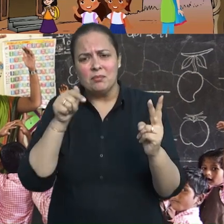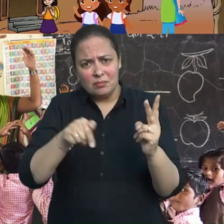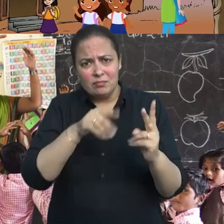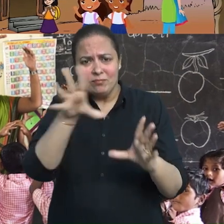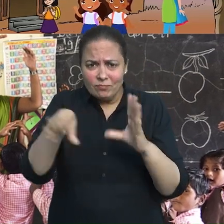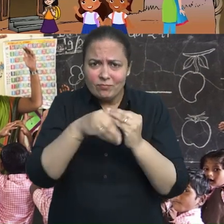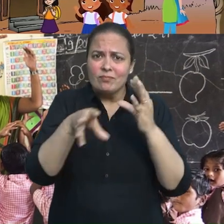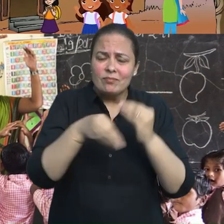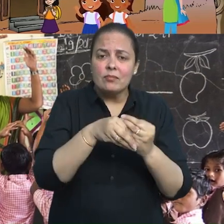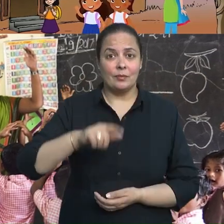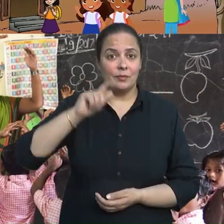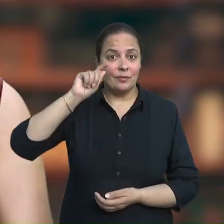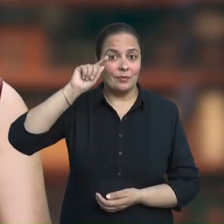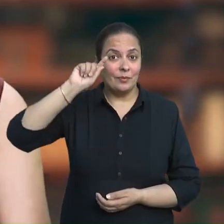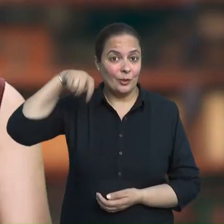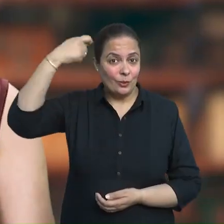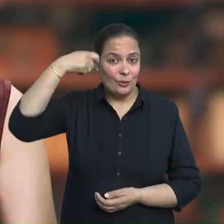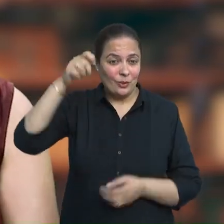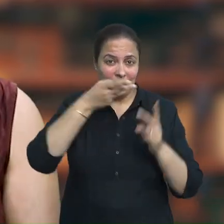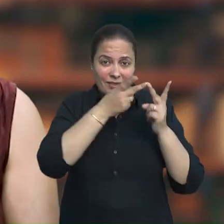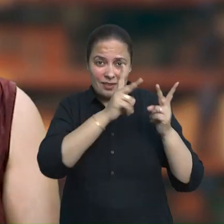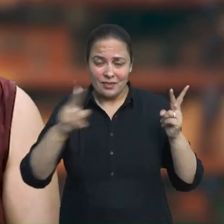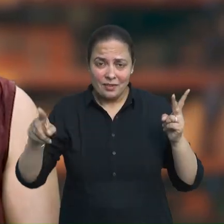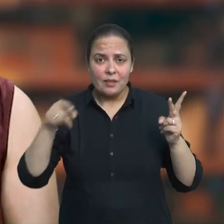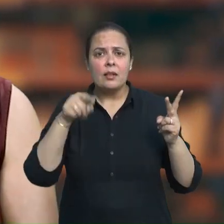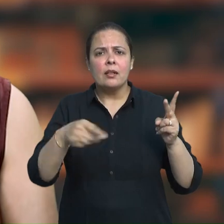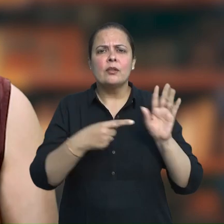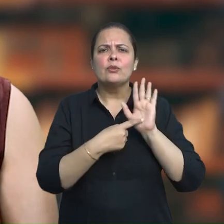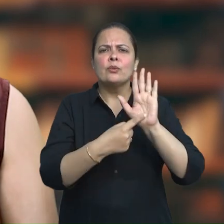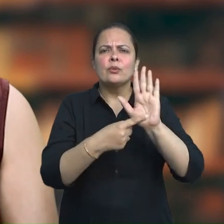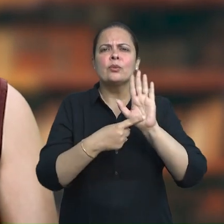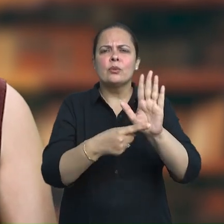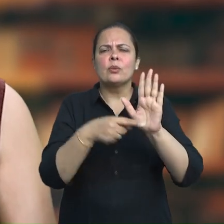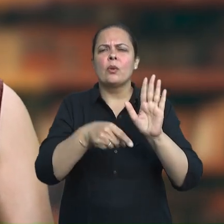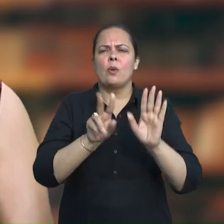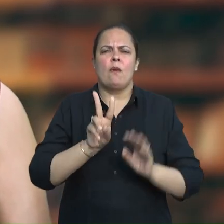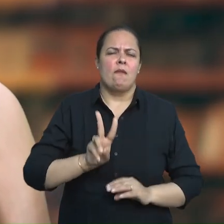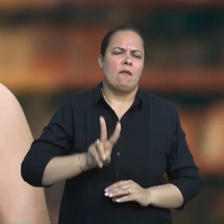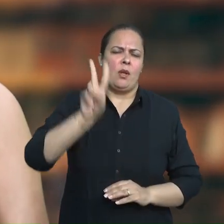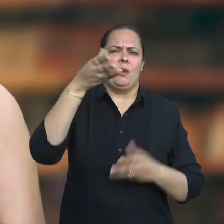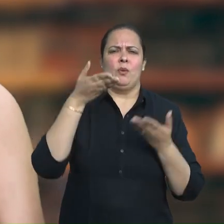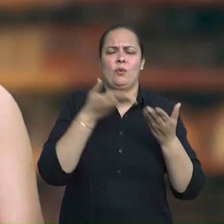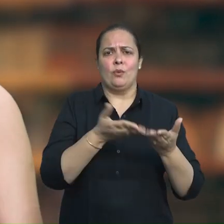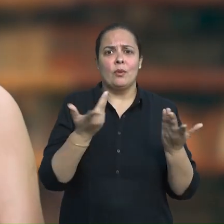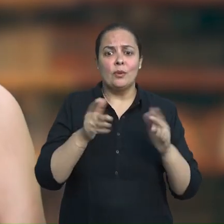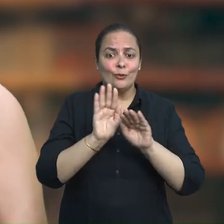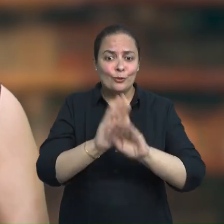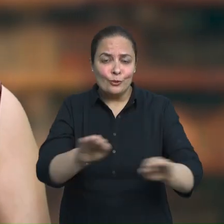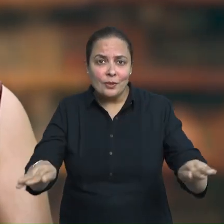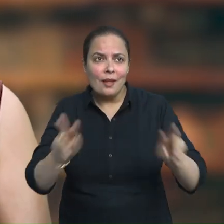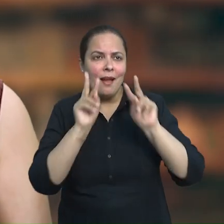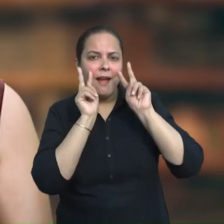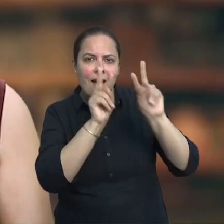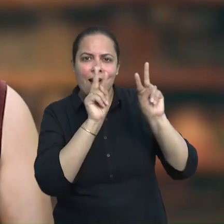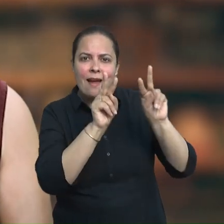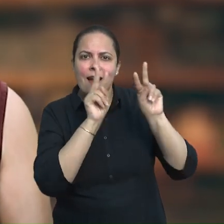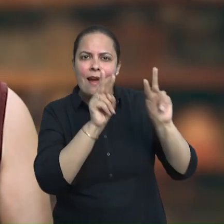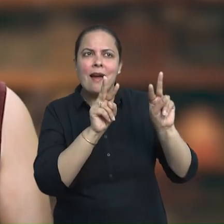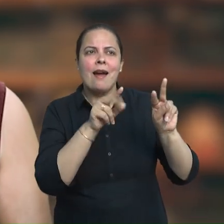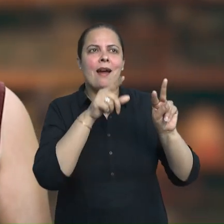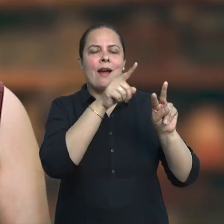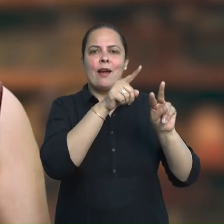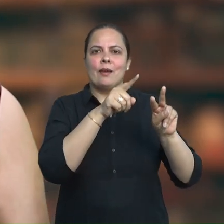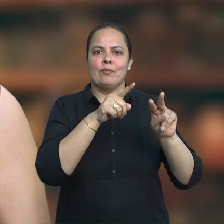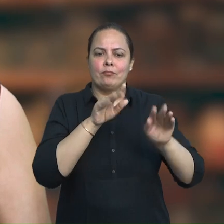23. The videos provide valuable support to children by presenting content in a